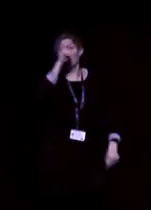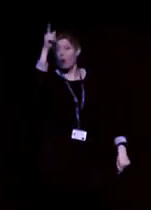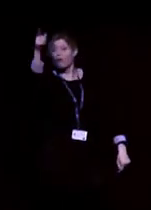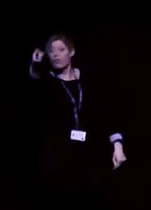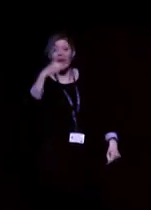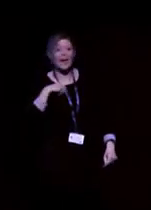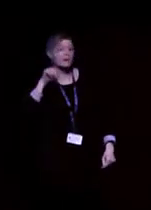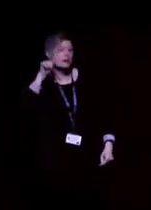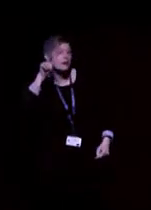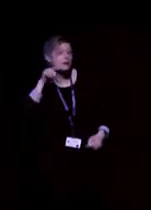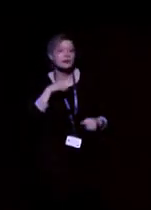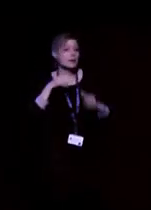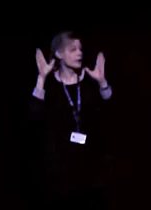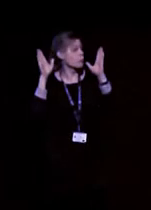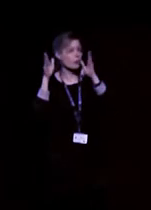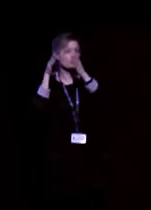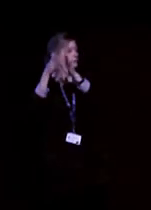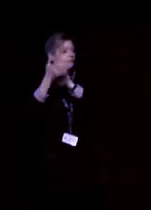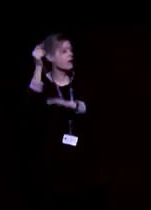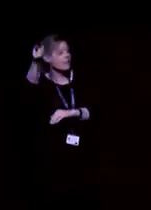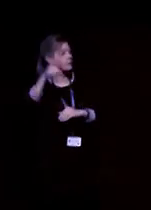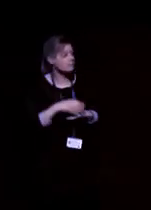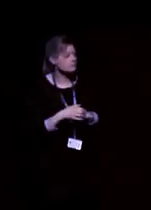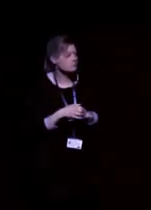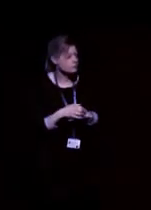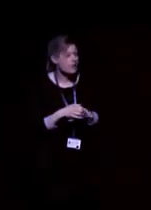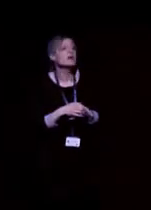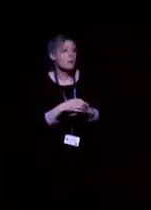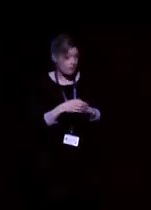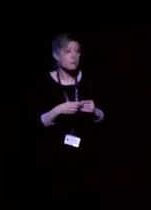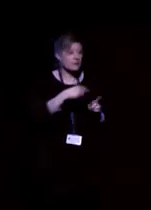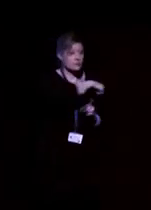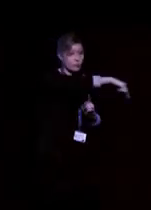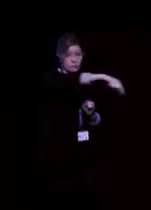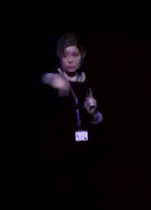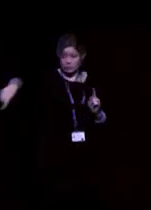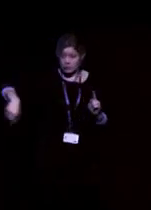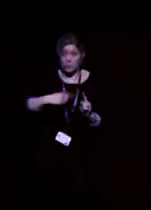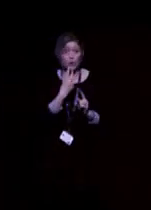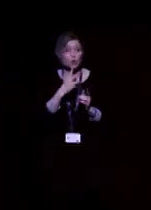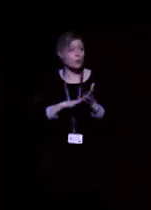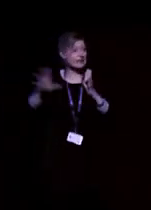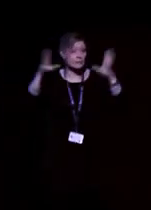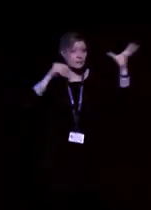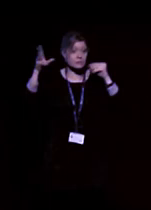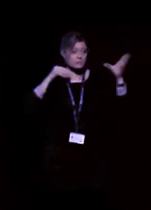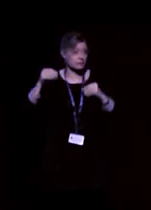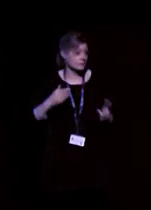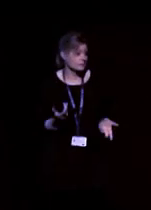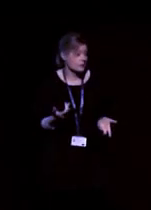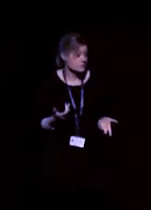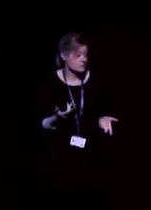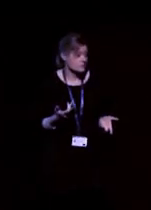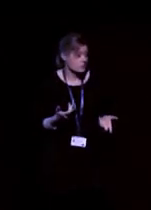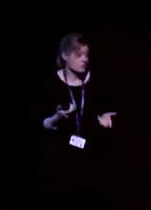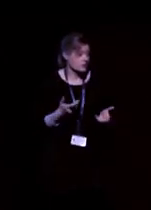microphone will not focus on that person and will still pick up all of the sound around me. And therefore, it makes it really difficult,